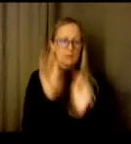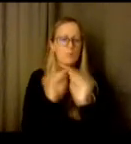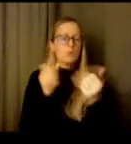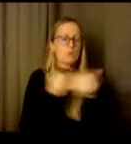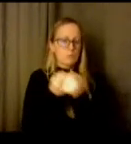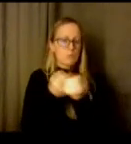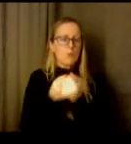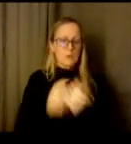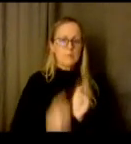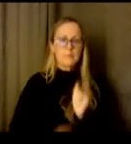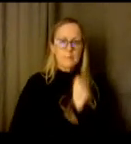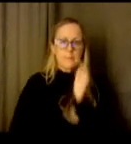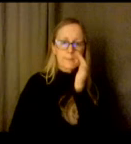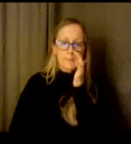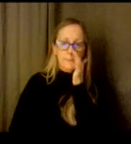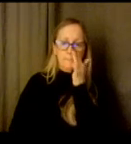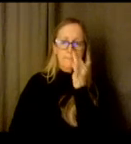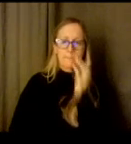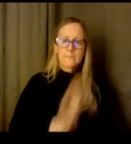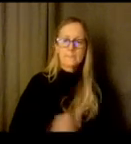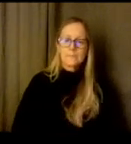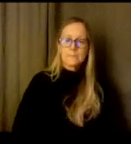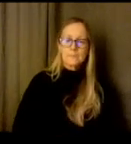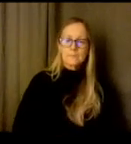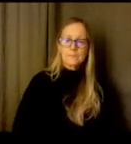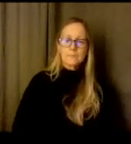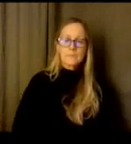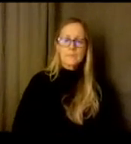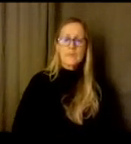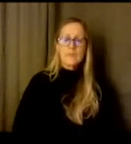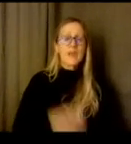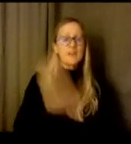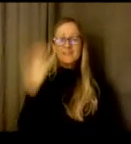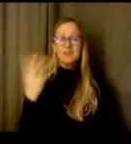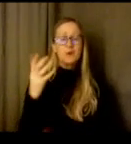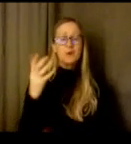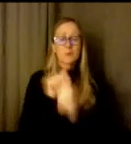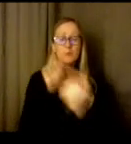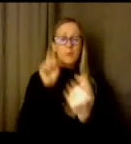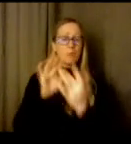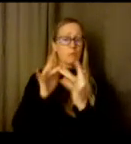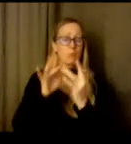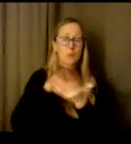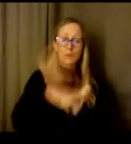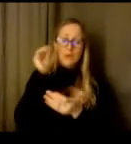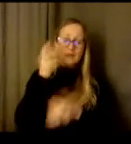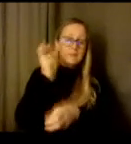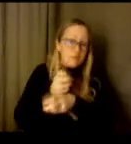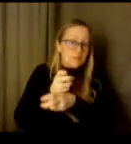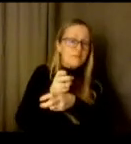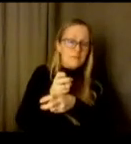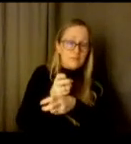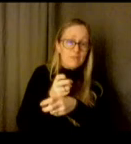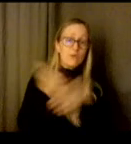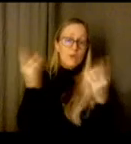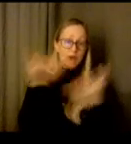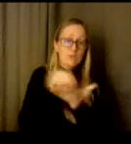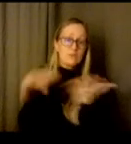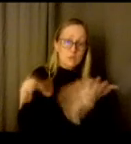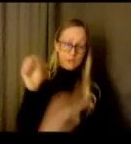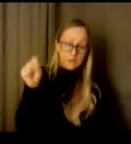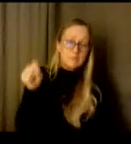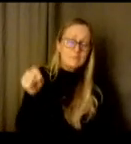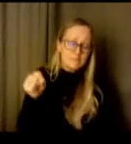and then you know remote learning is really difficult for a lot of people a lot of students what what do you recommend that